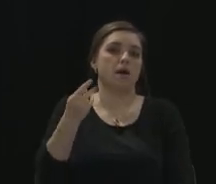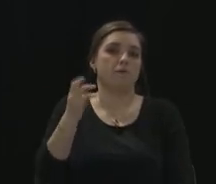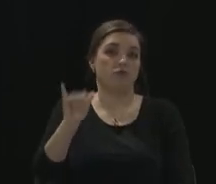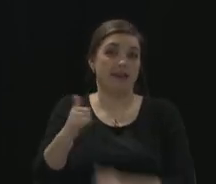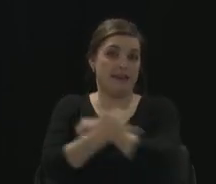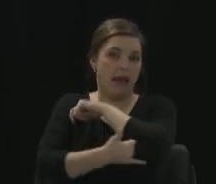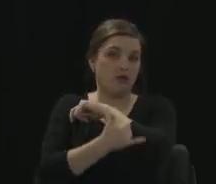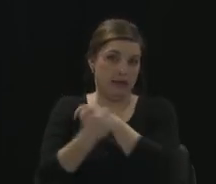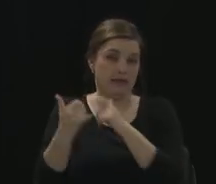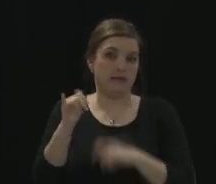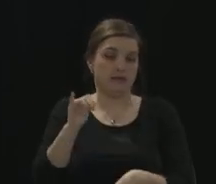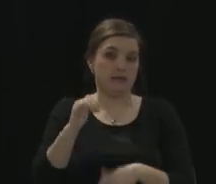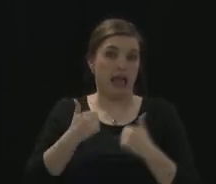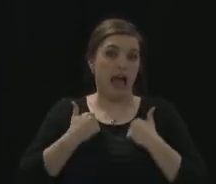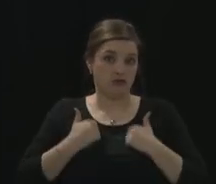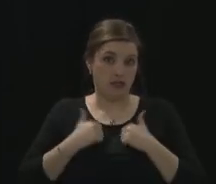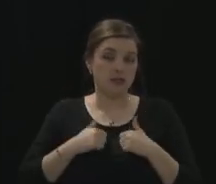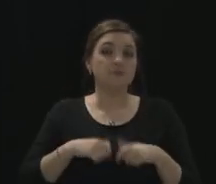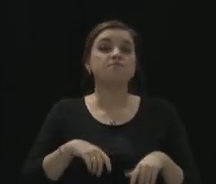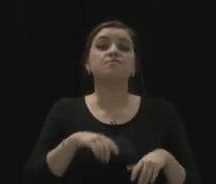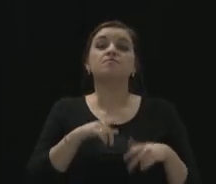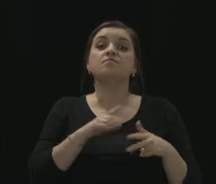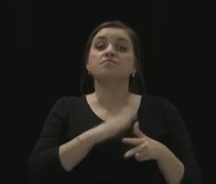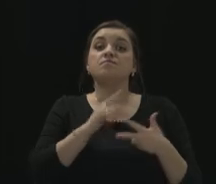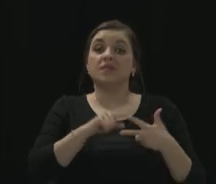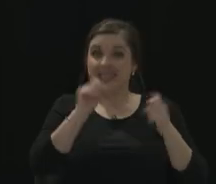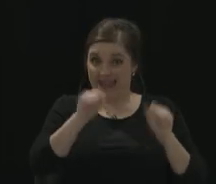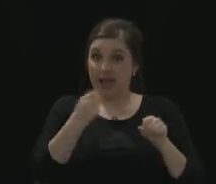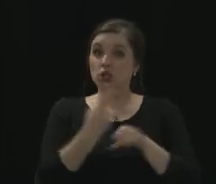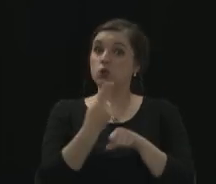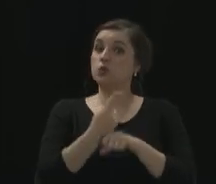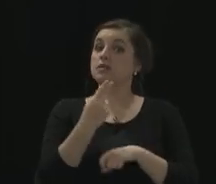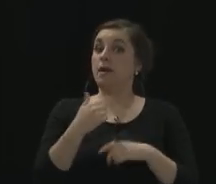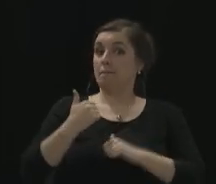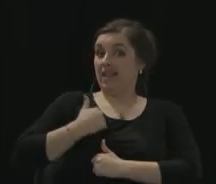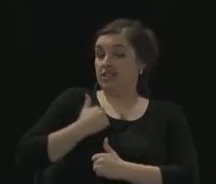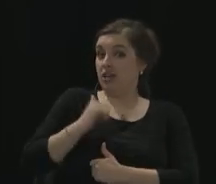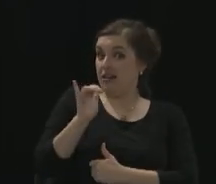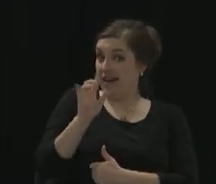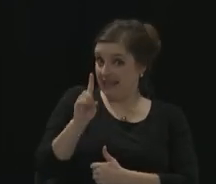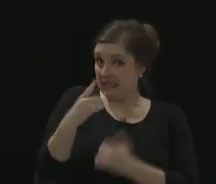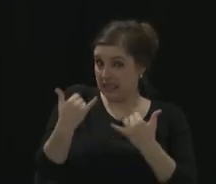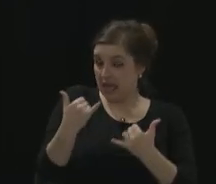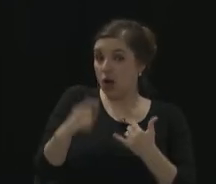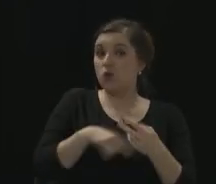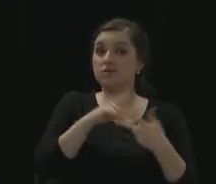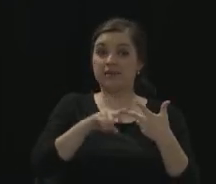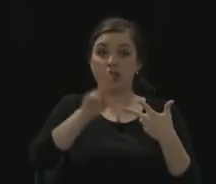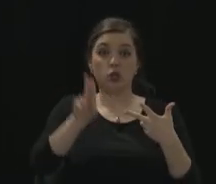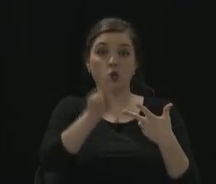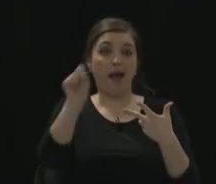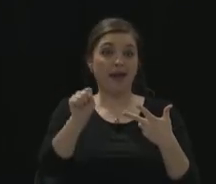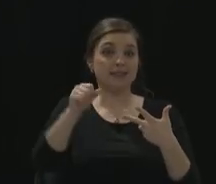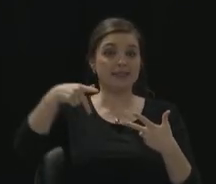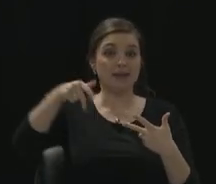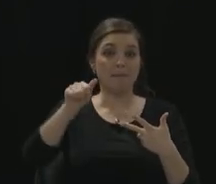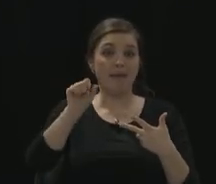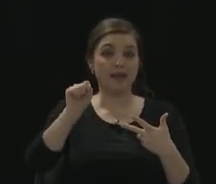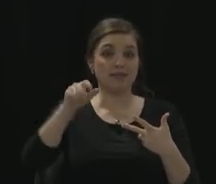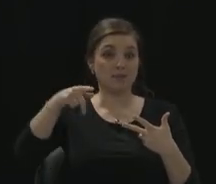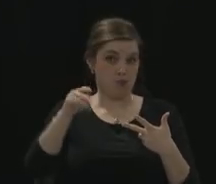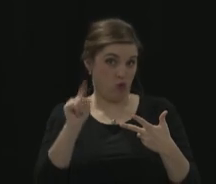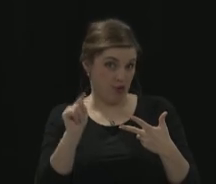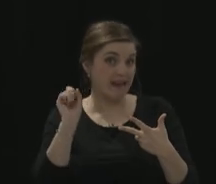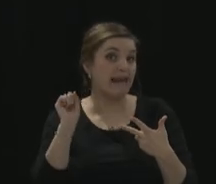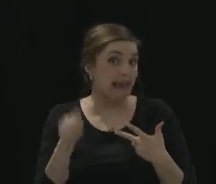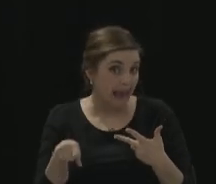and this is another big change that people used to talk about. You can use your U.S. passport. Oh. What you cannot use, and this is probably